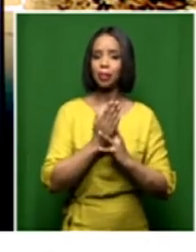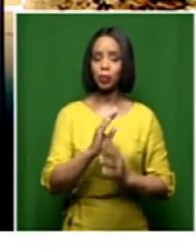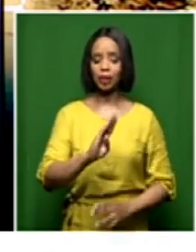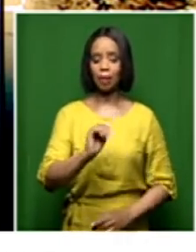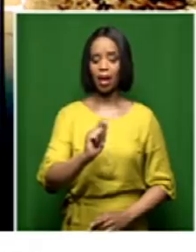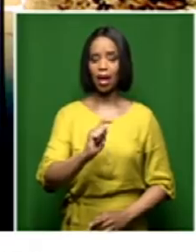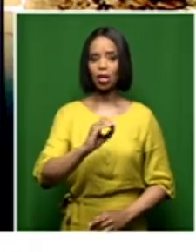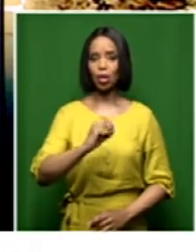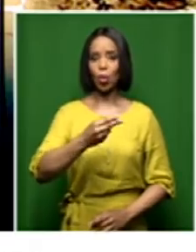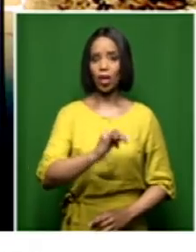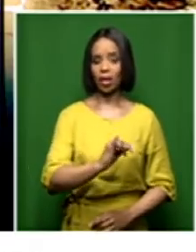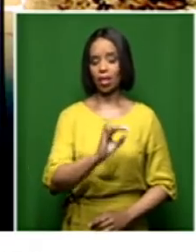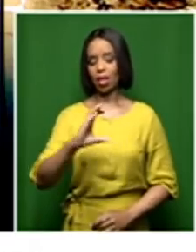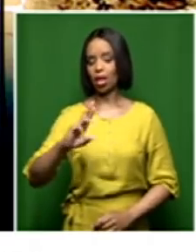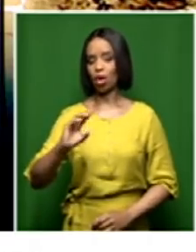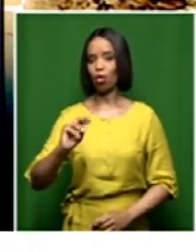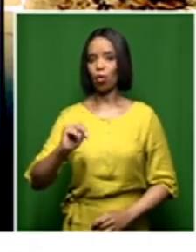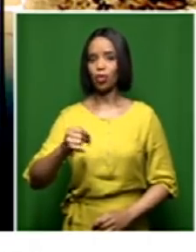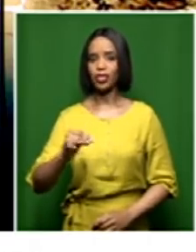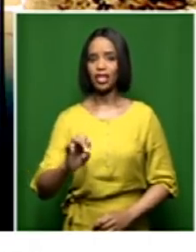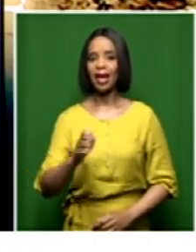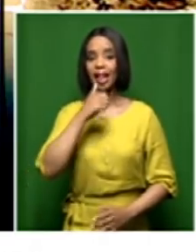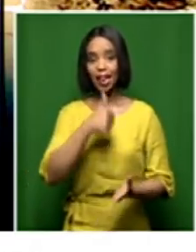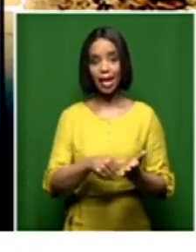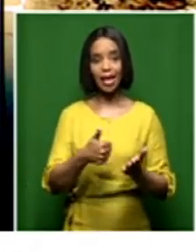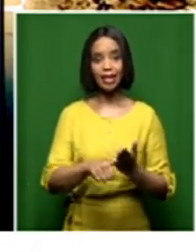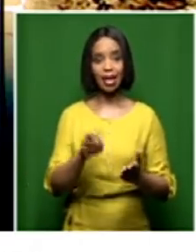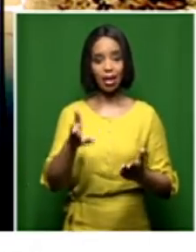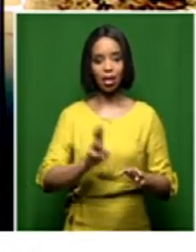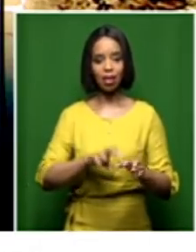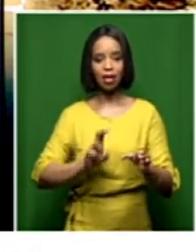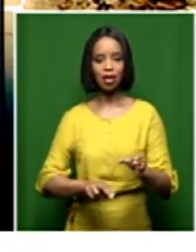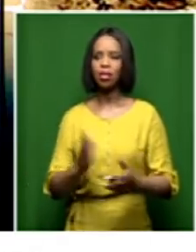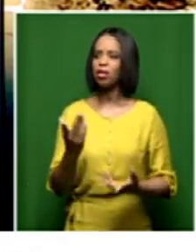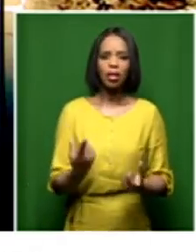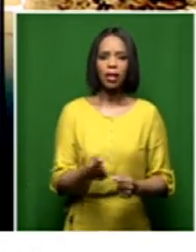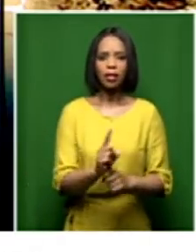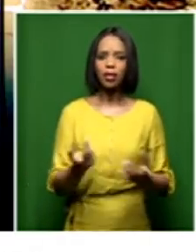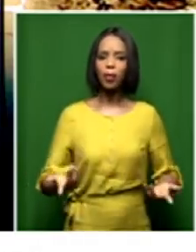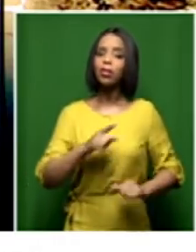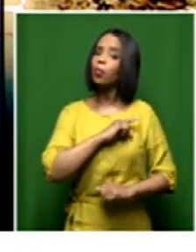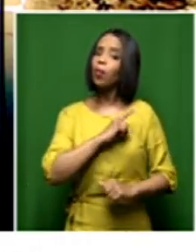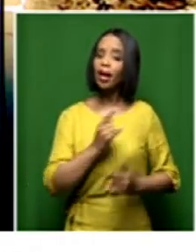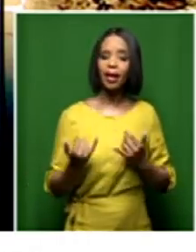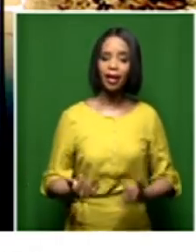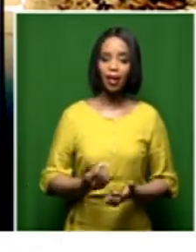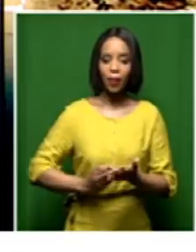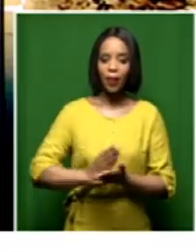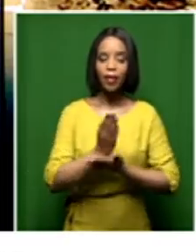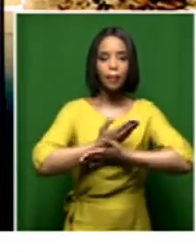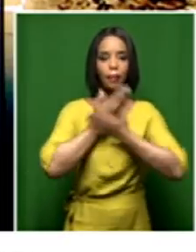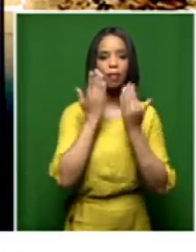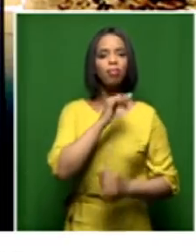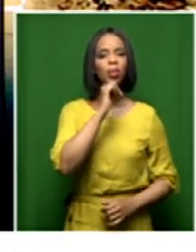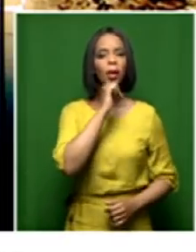Kronier contribute to the resignation of the latter. Now, the committee also referred to a lack of results despite an expenditure